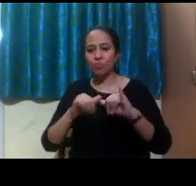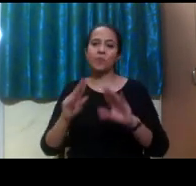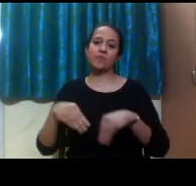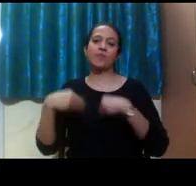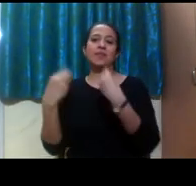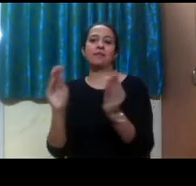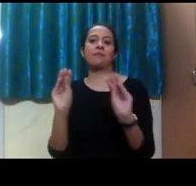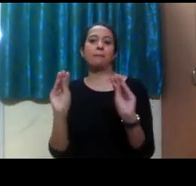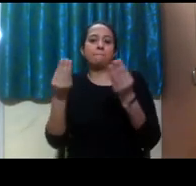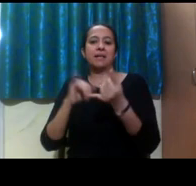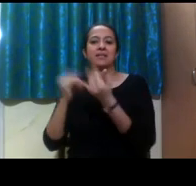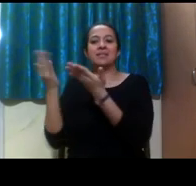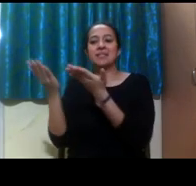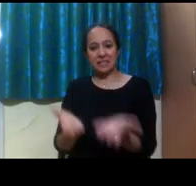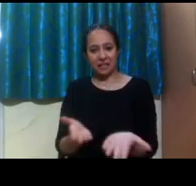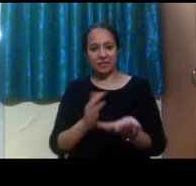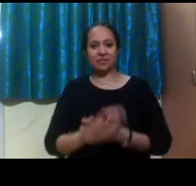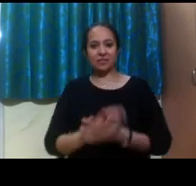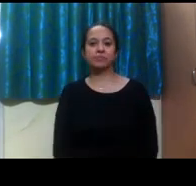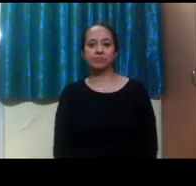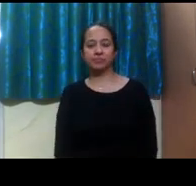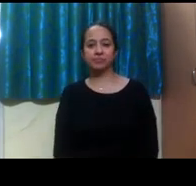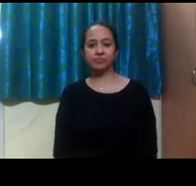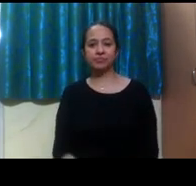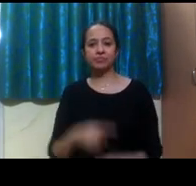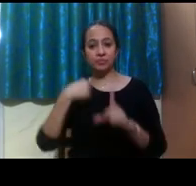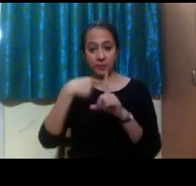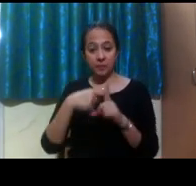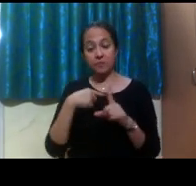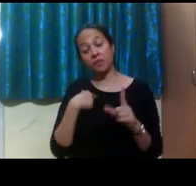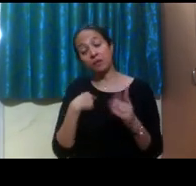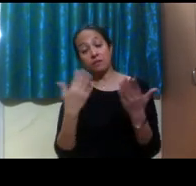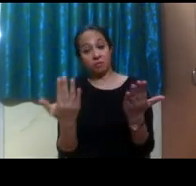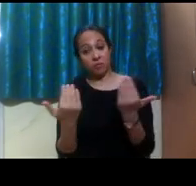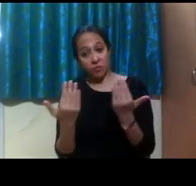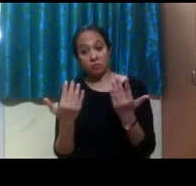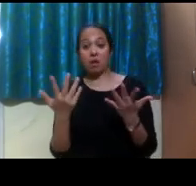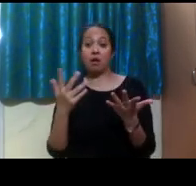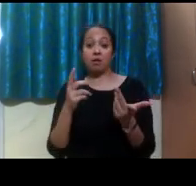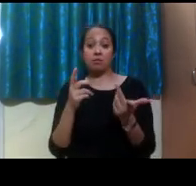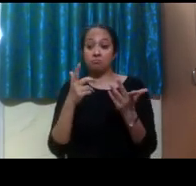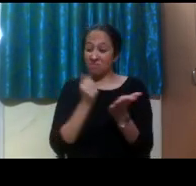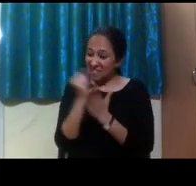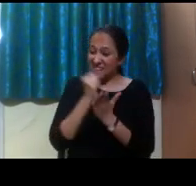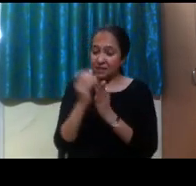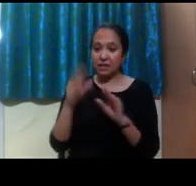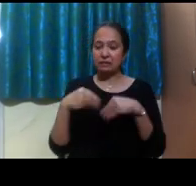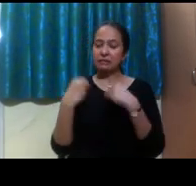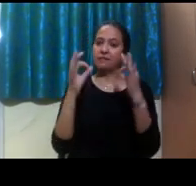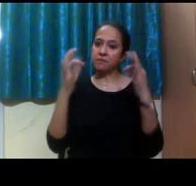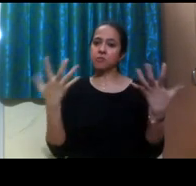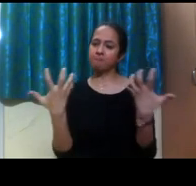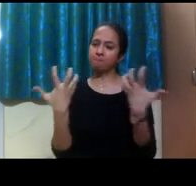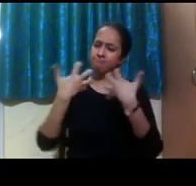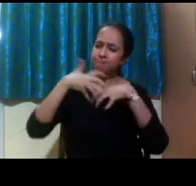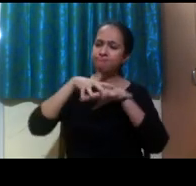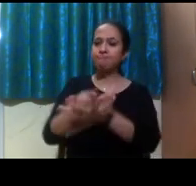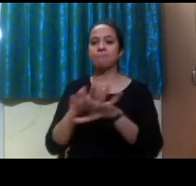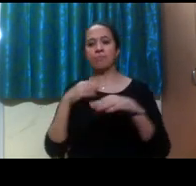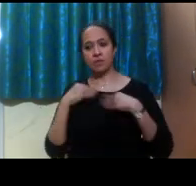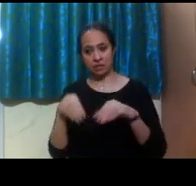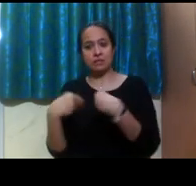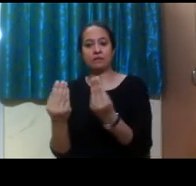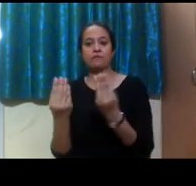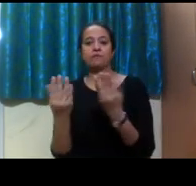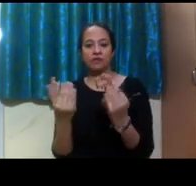that we have the proper accommodations in place. And we can even tailor the accommodation specific to a certain class. Next slide,